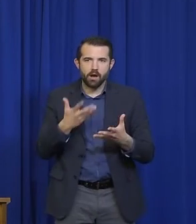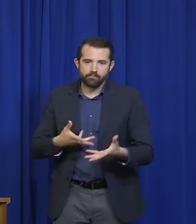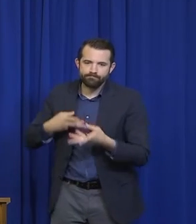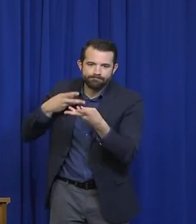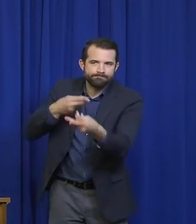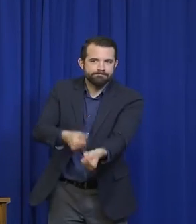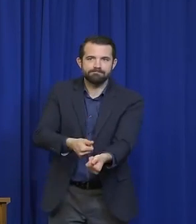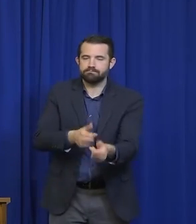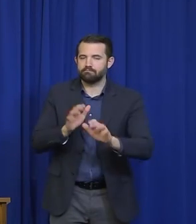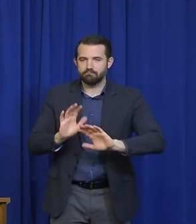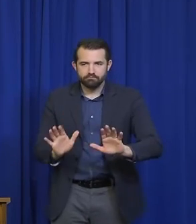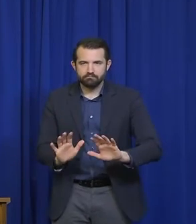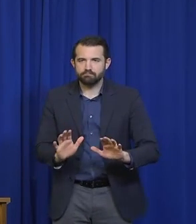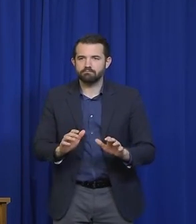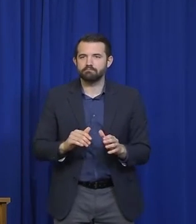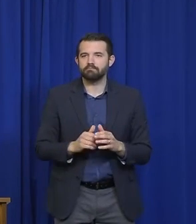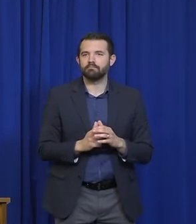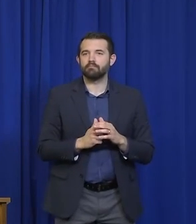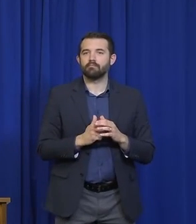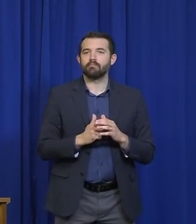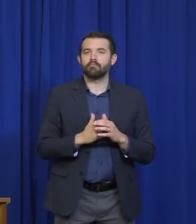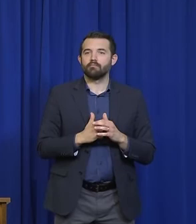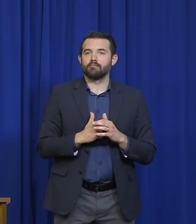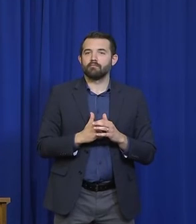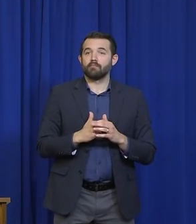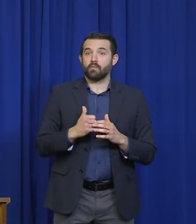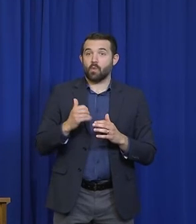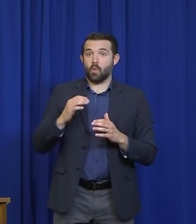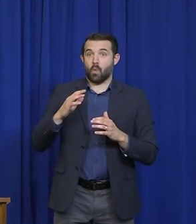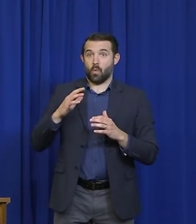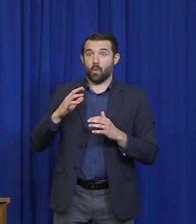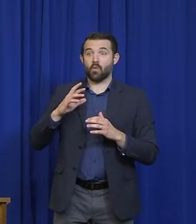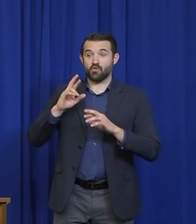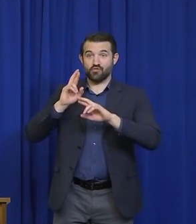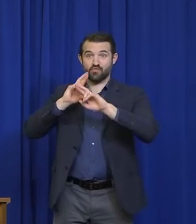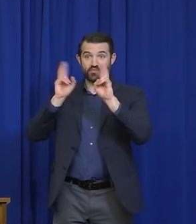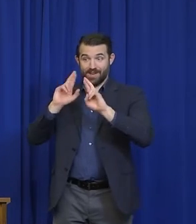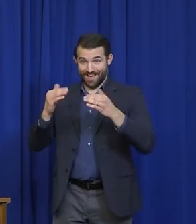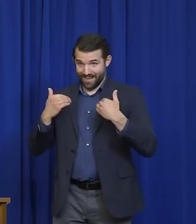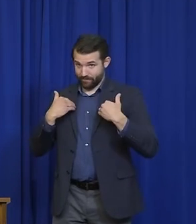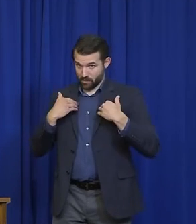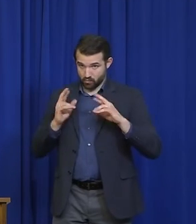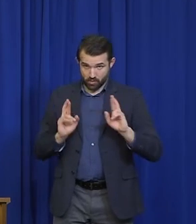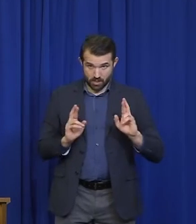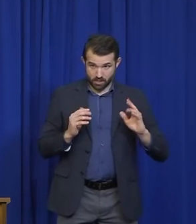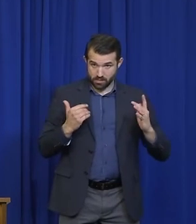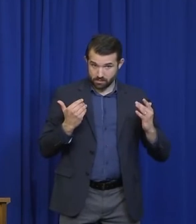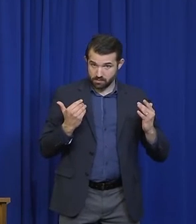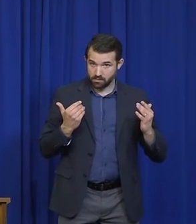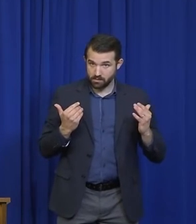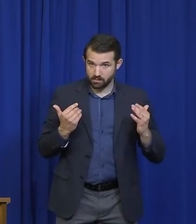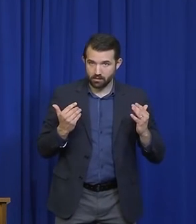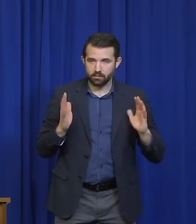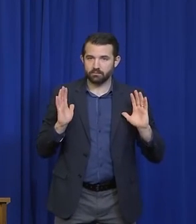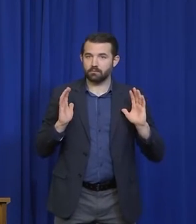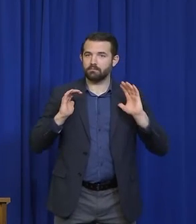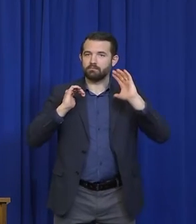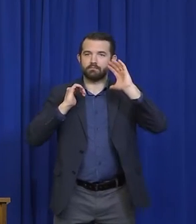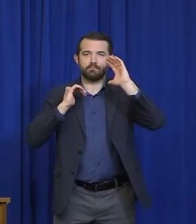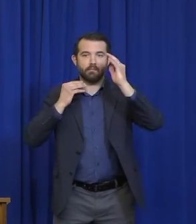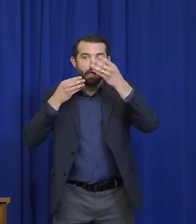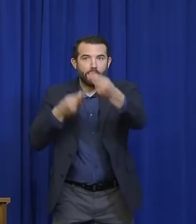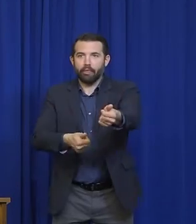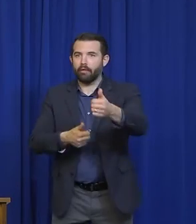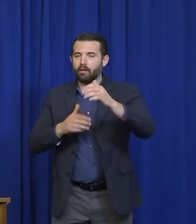cost a lot of money. And until we know we need them, we're ready to do it if we need to. But we have not spent a lot of money on the